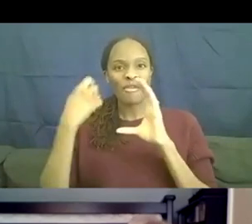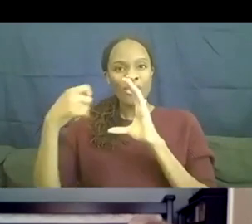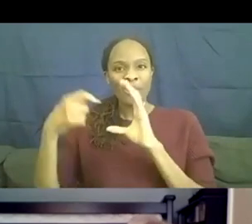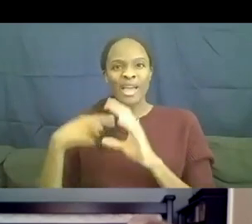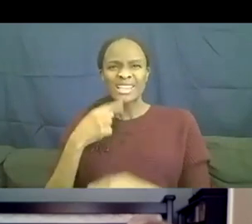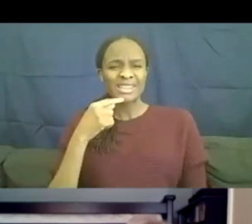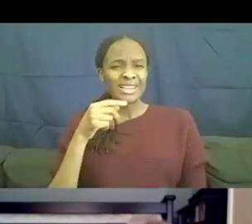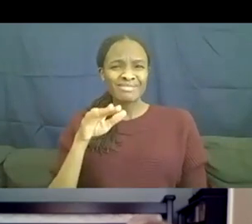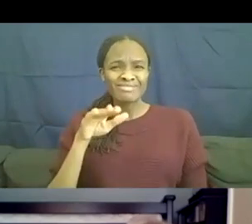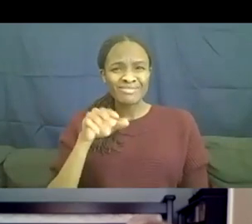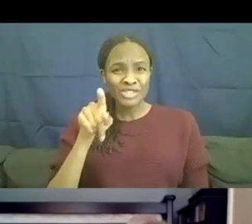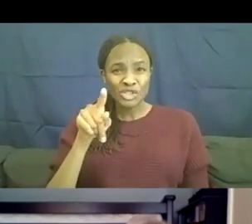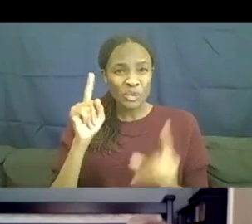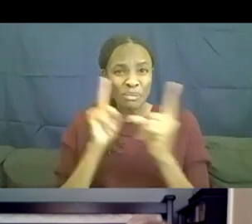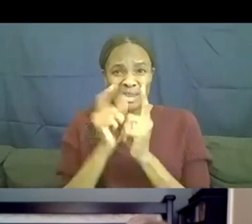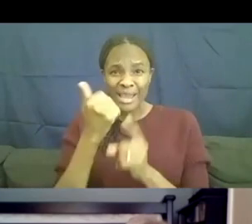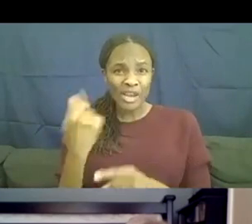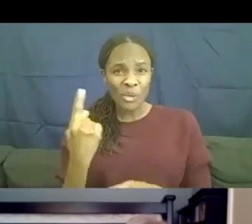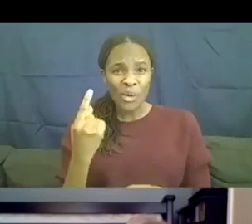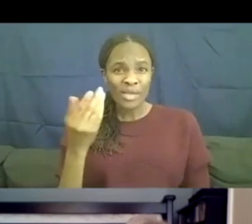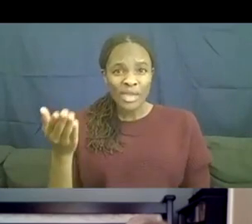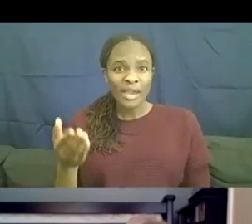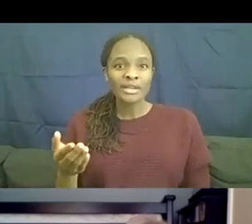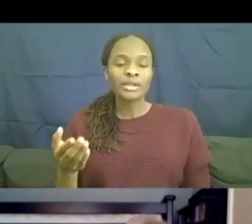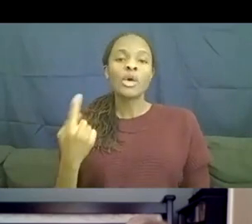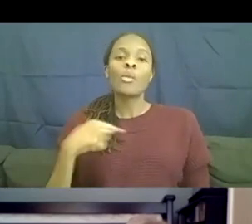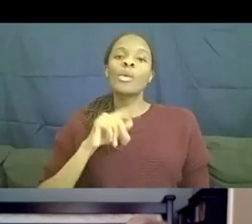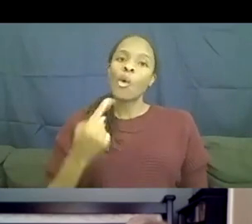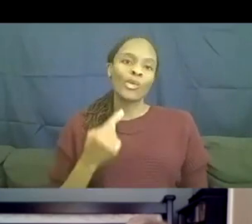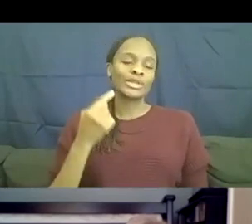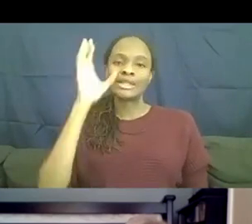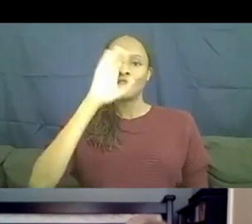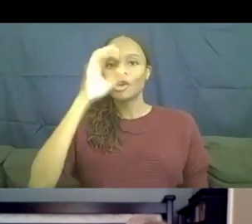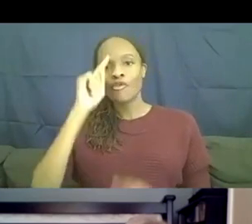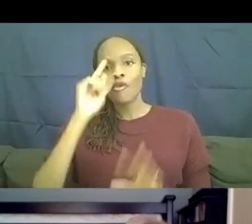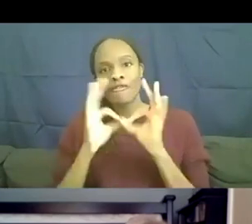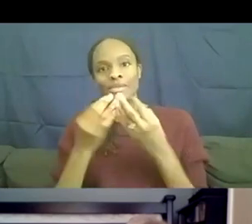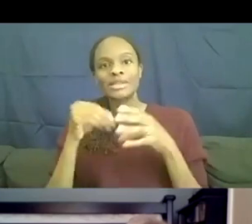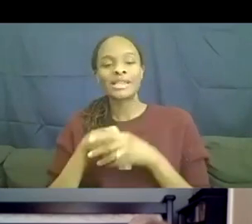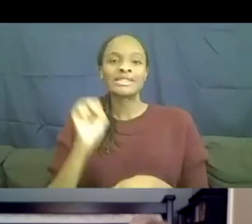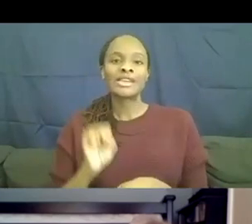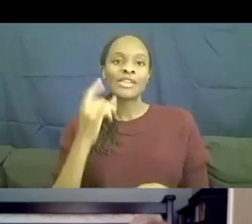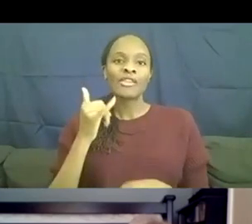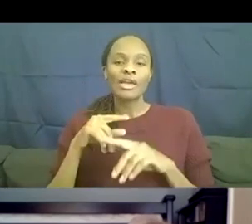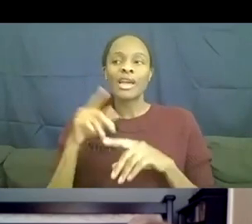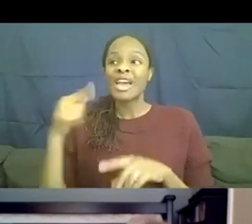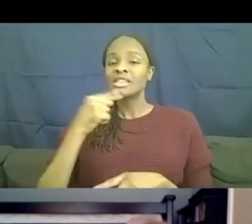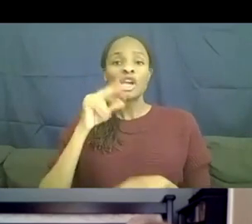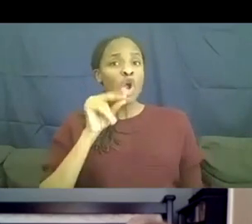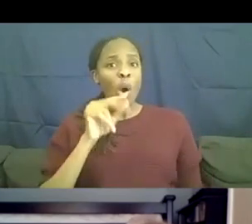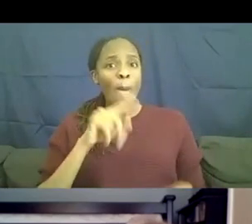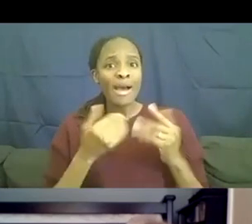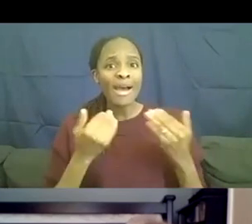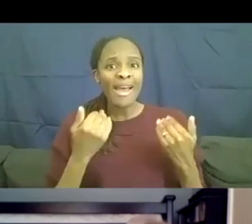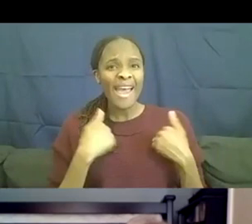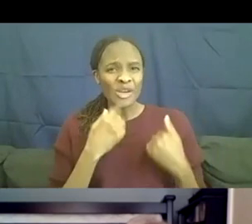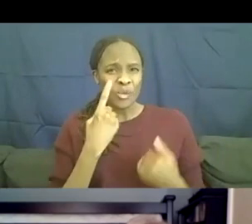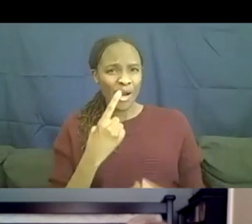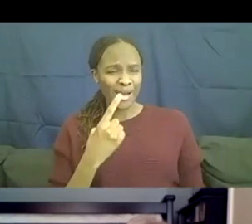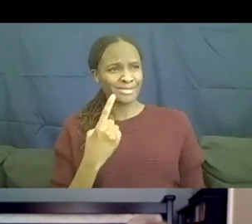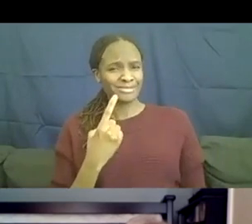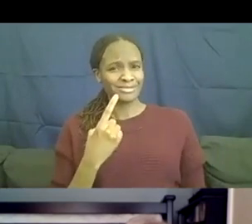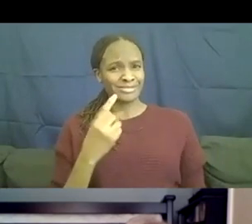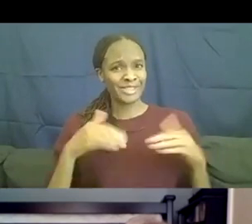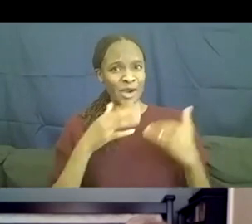there? You know, and everyone knew we were only looking for families in Southern California. And I'm like, no, but there was this one young woman and she was kind of interested in